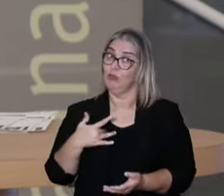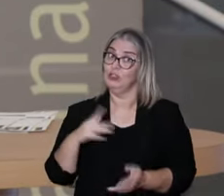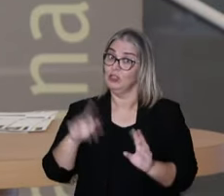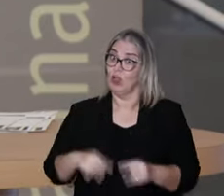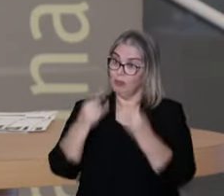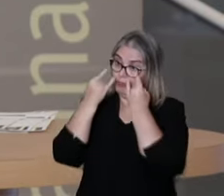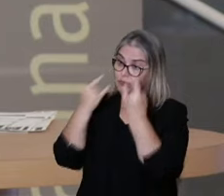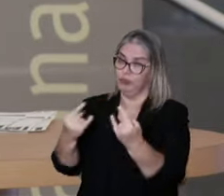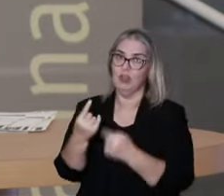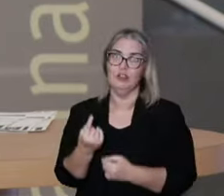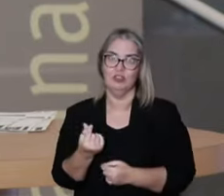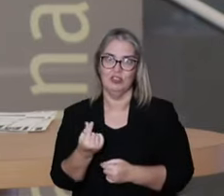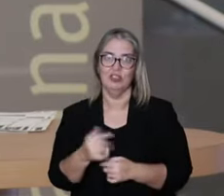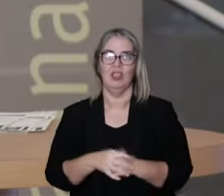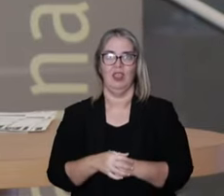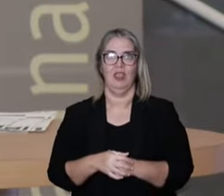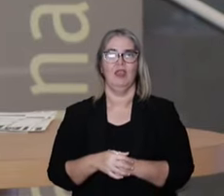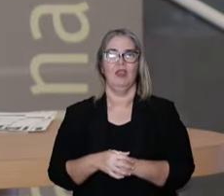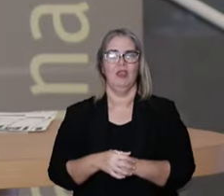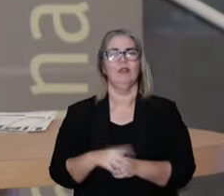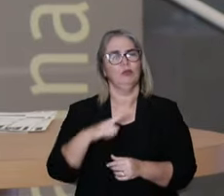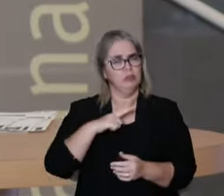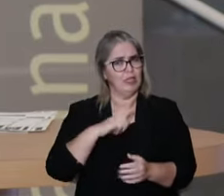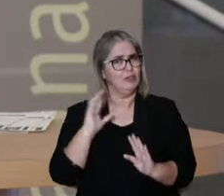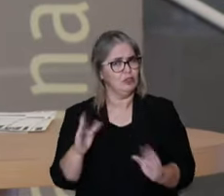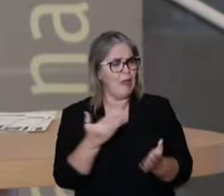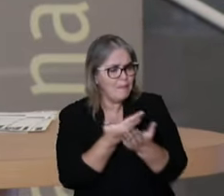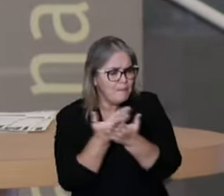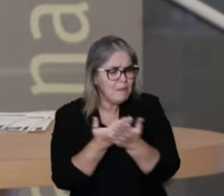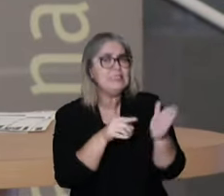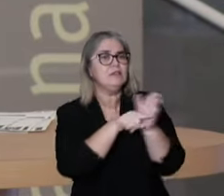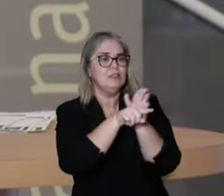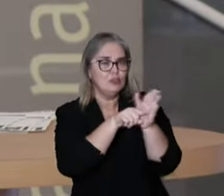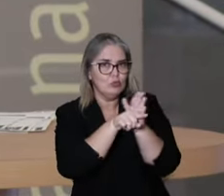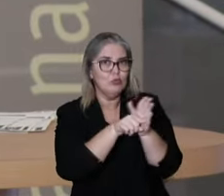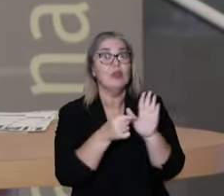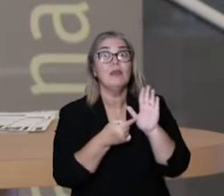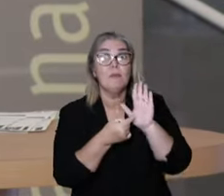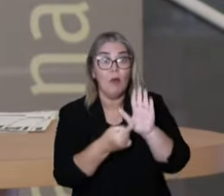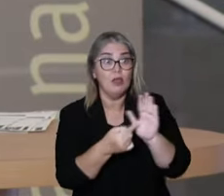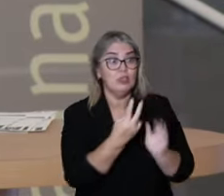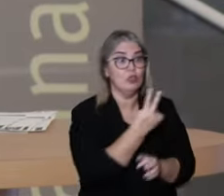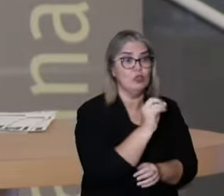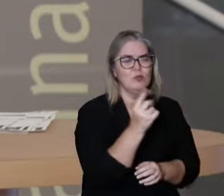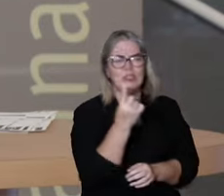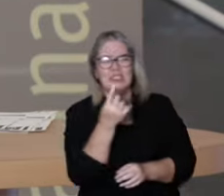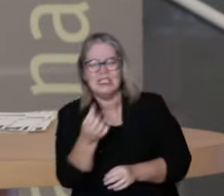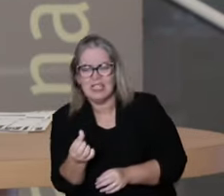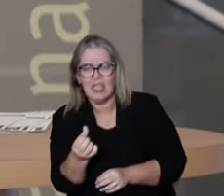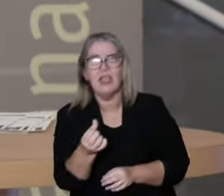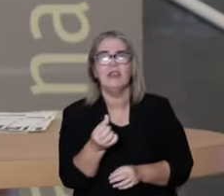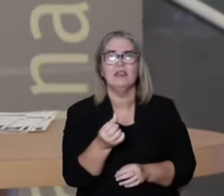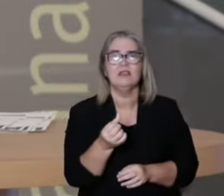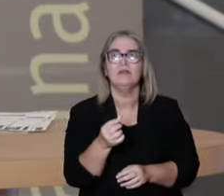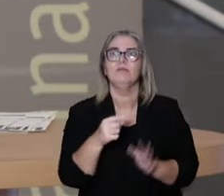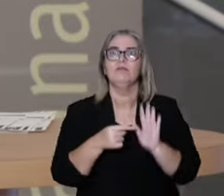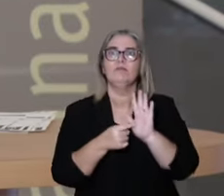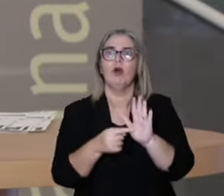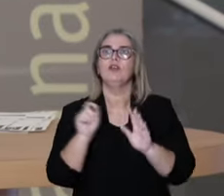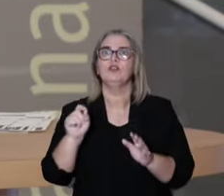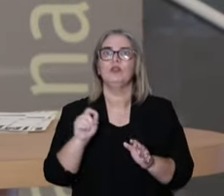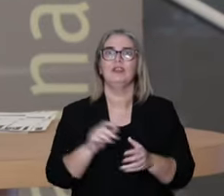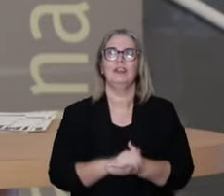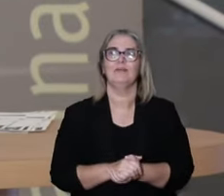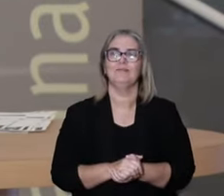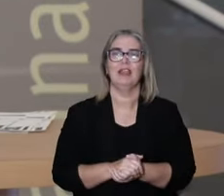Some studies have showed the last years, first it was in 2000 and then 2016, that the third cause of